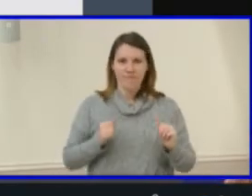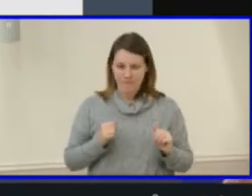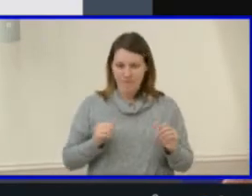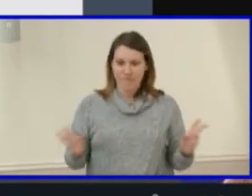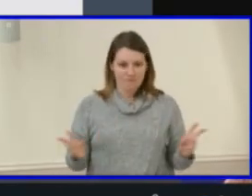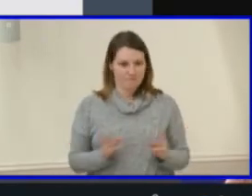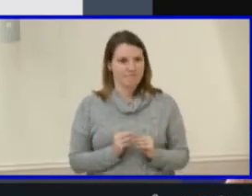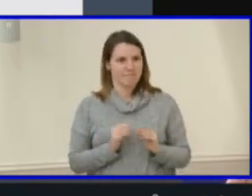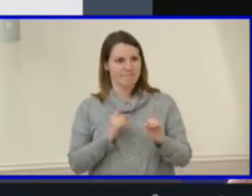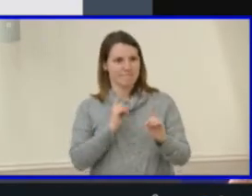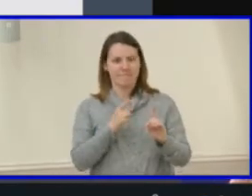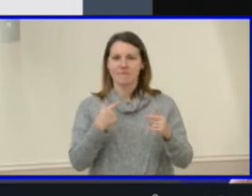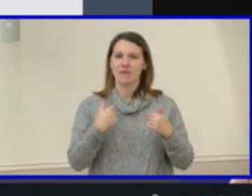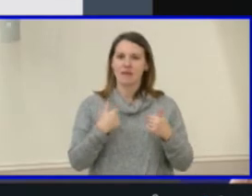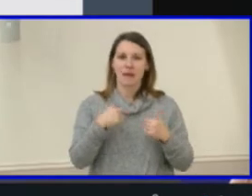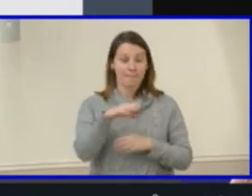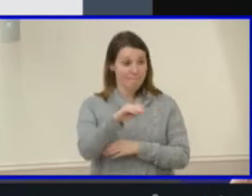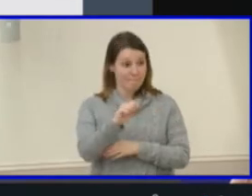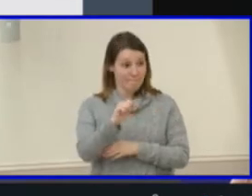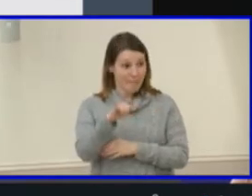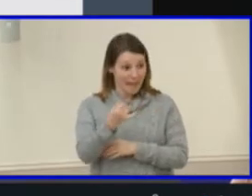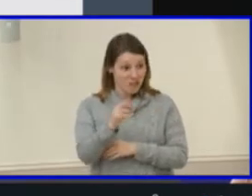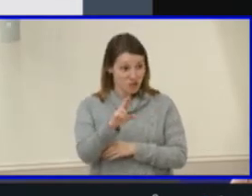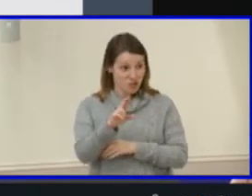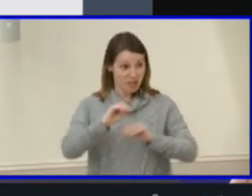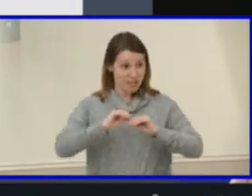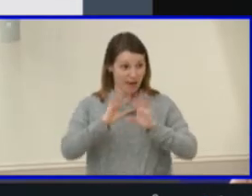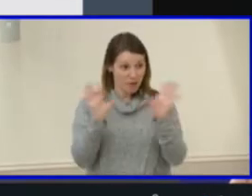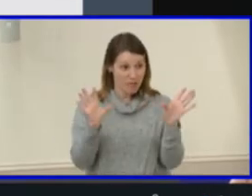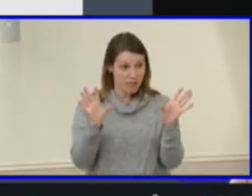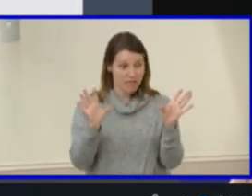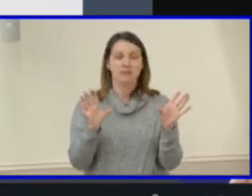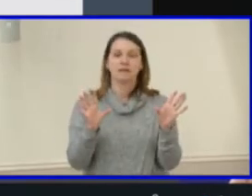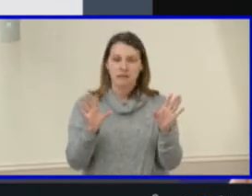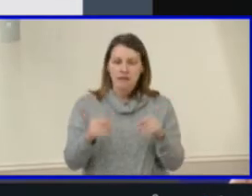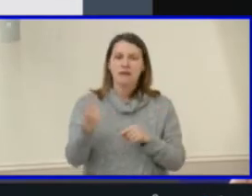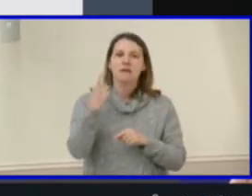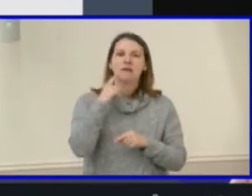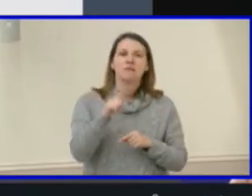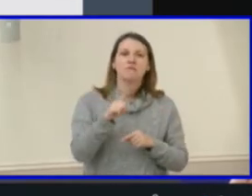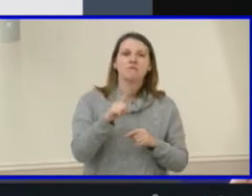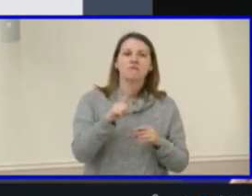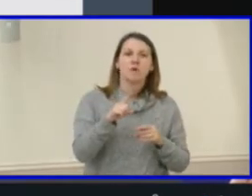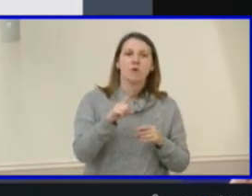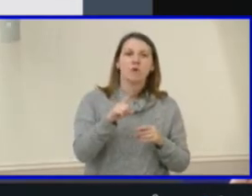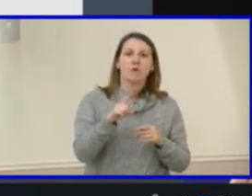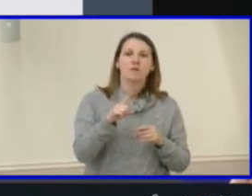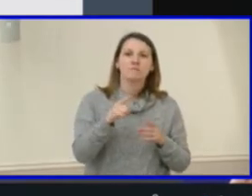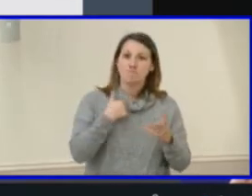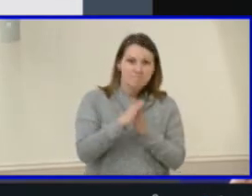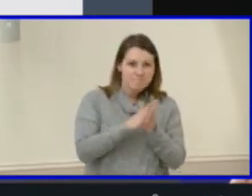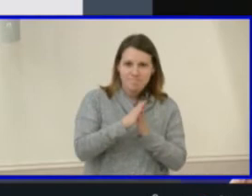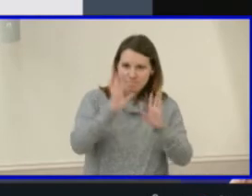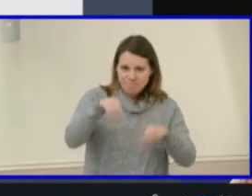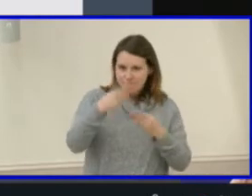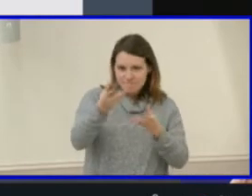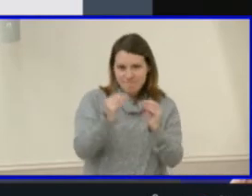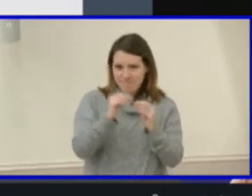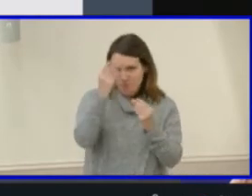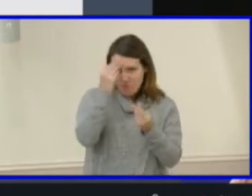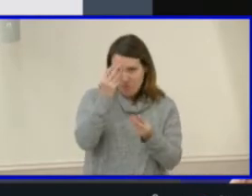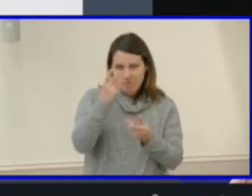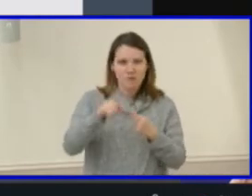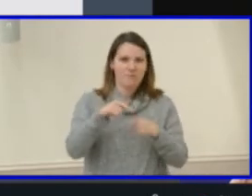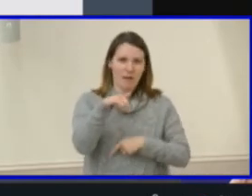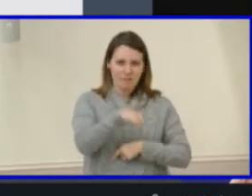details about Major Clarity and HCPS academic and career planning endeavors in the future. Finally,